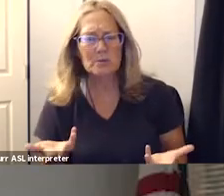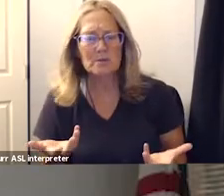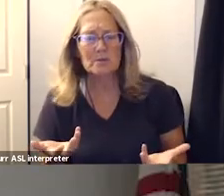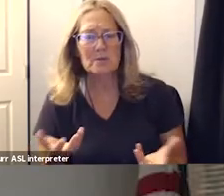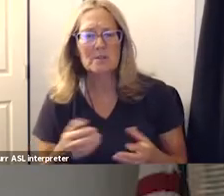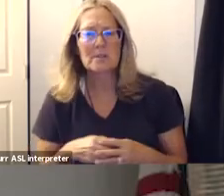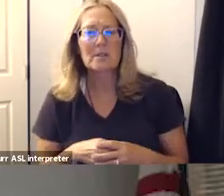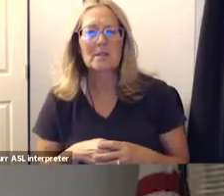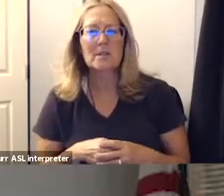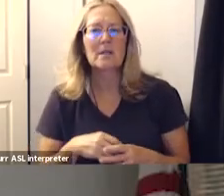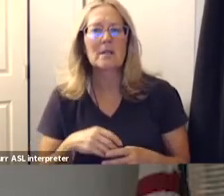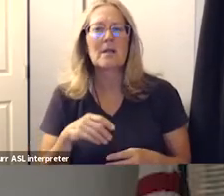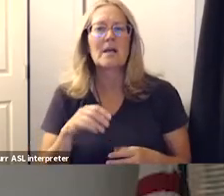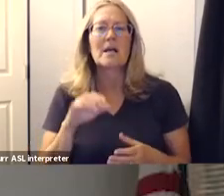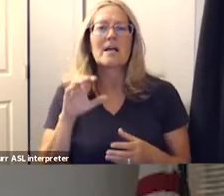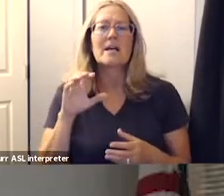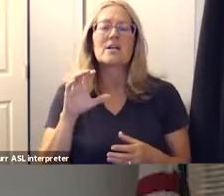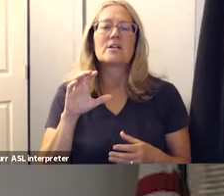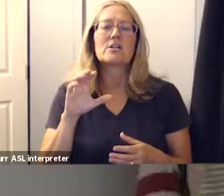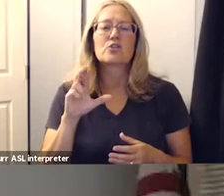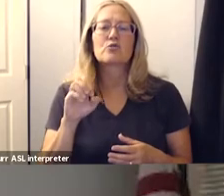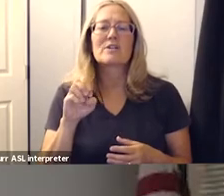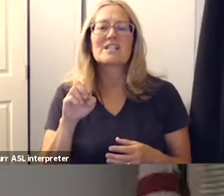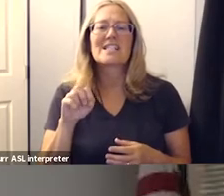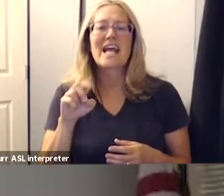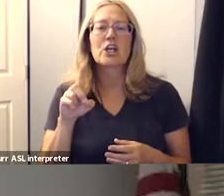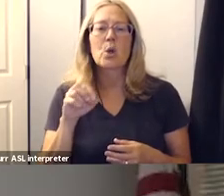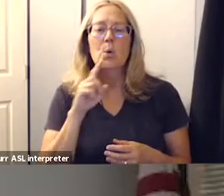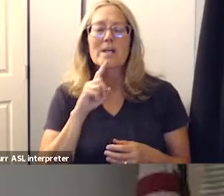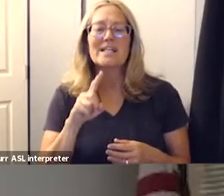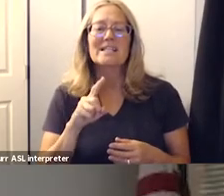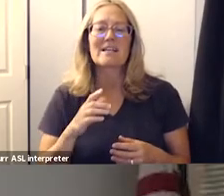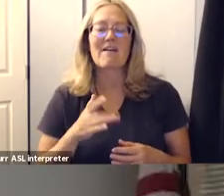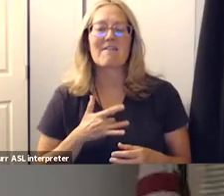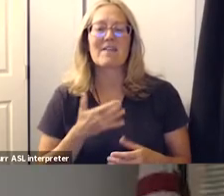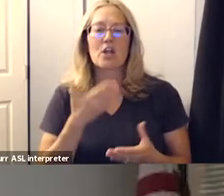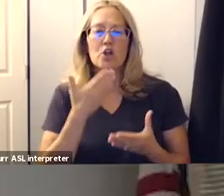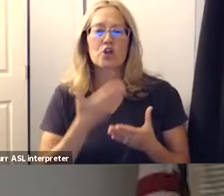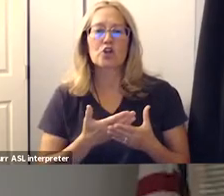is a feel-good hype and a cover-up for results